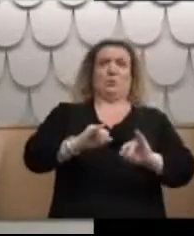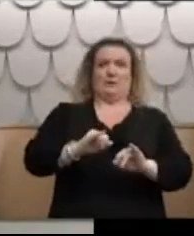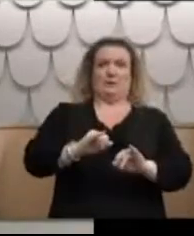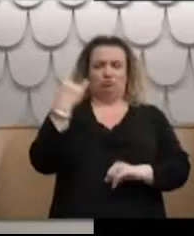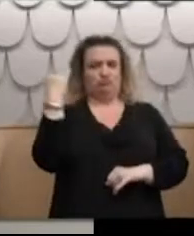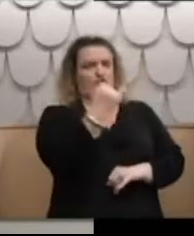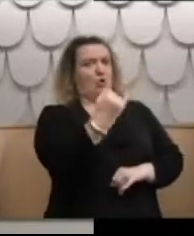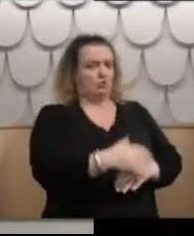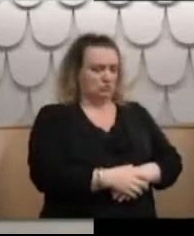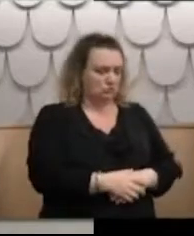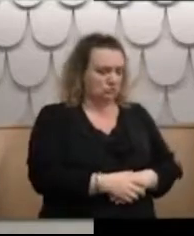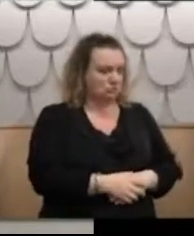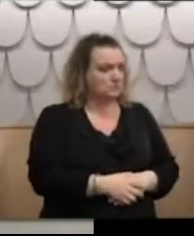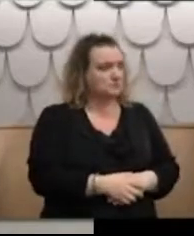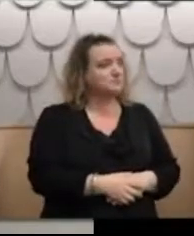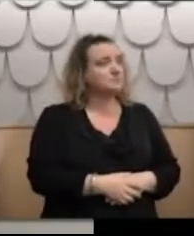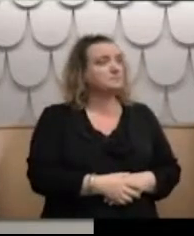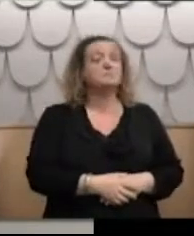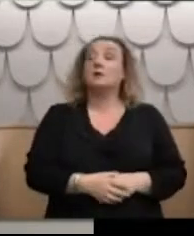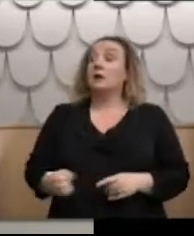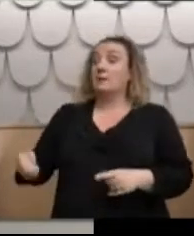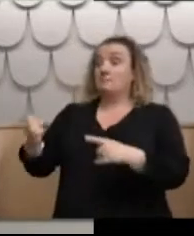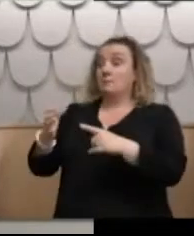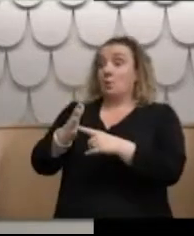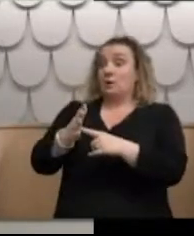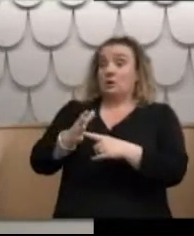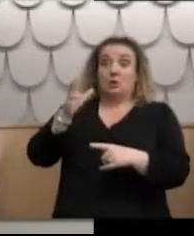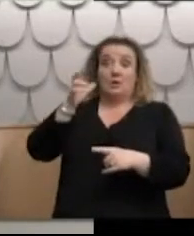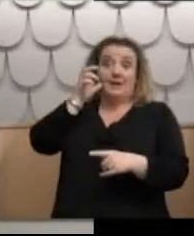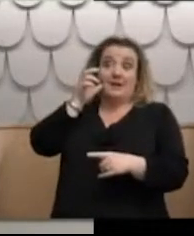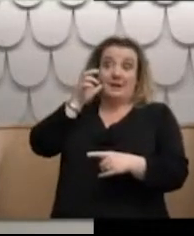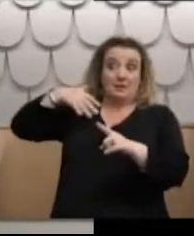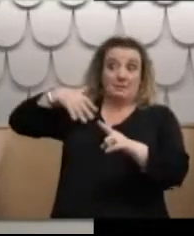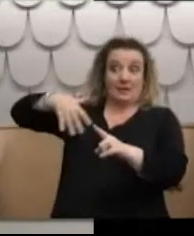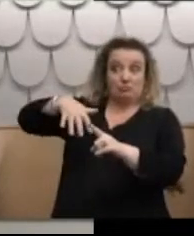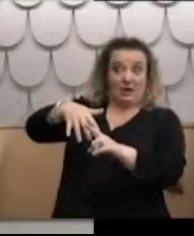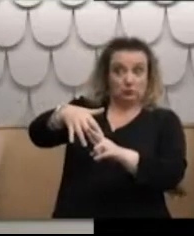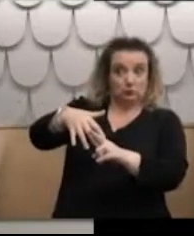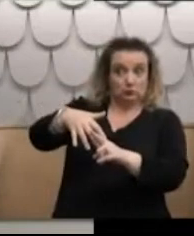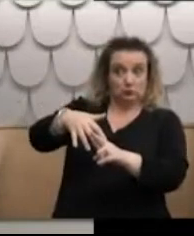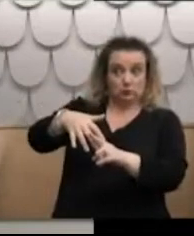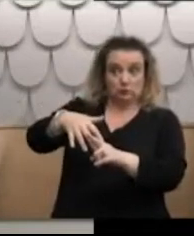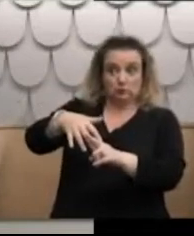Thank you for that, Fred. And that was important to hear that background to show that